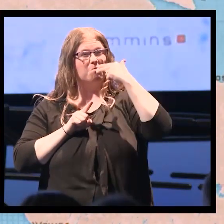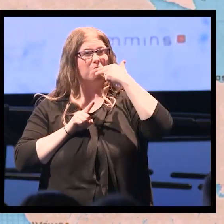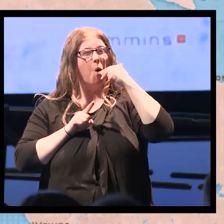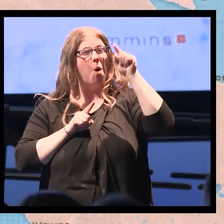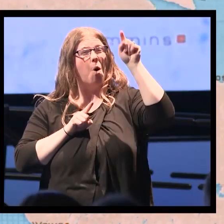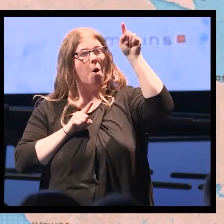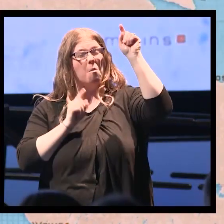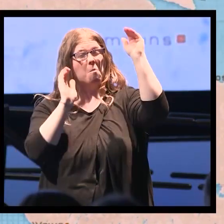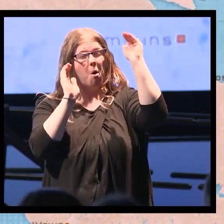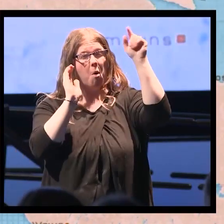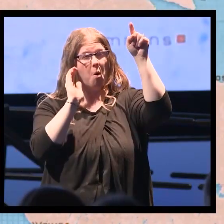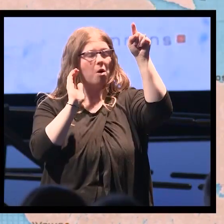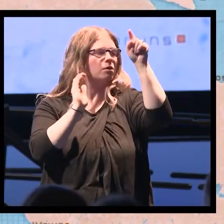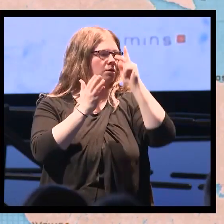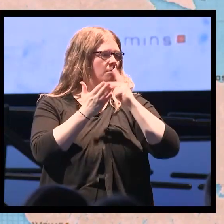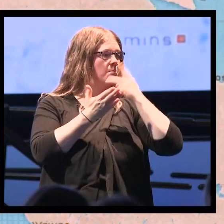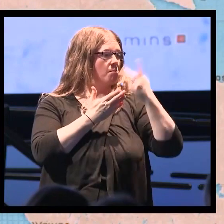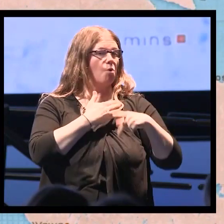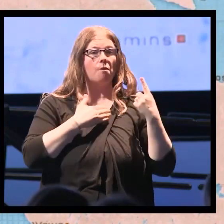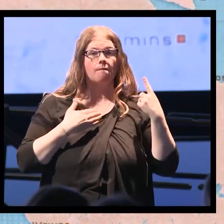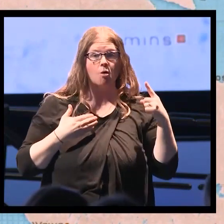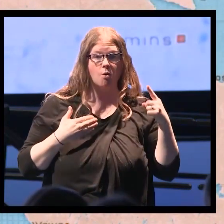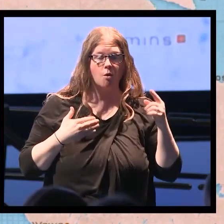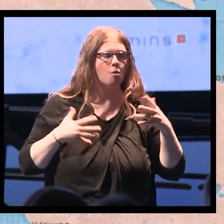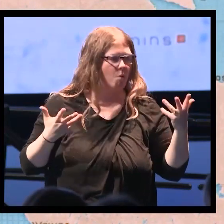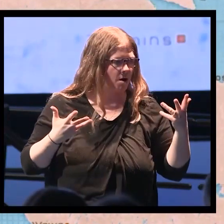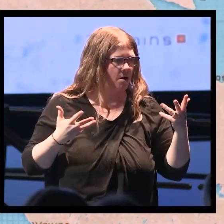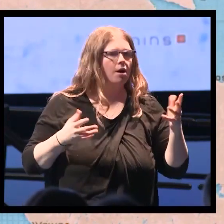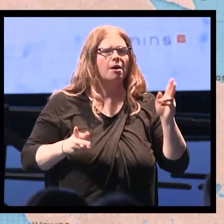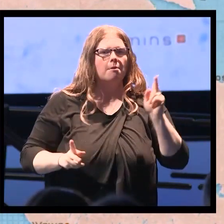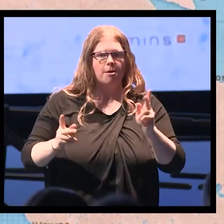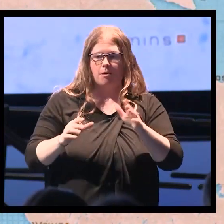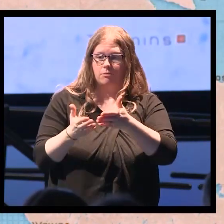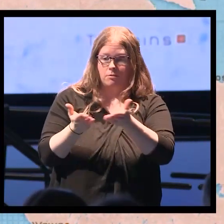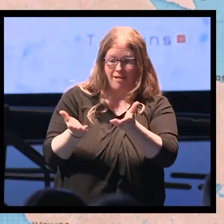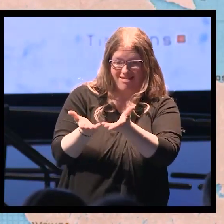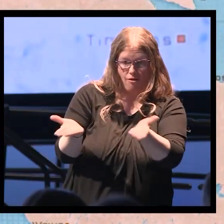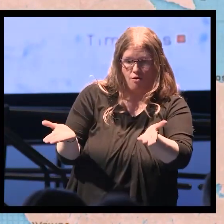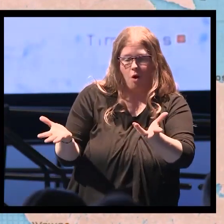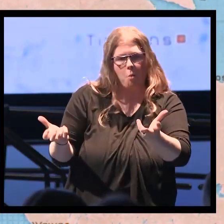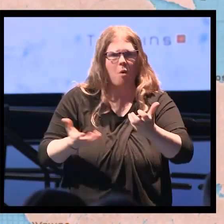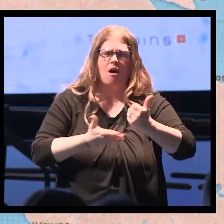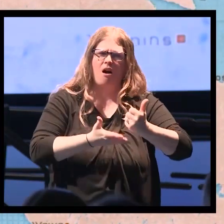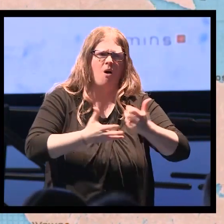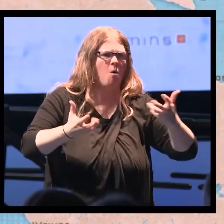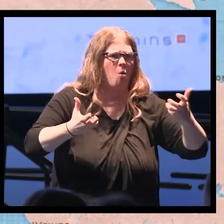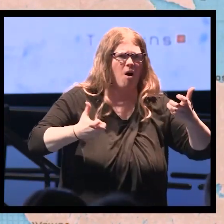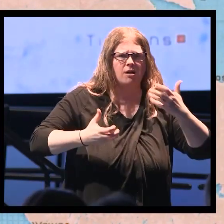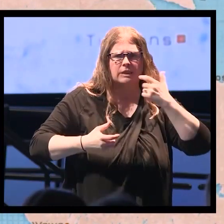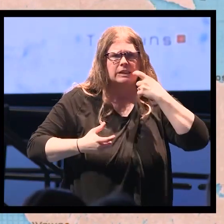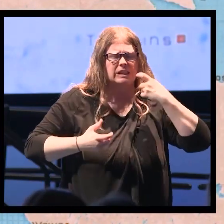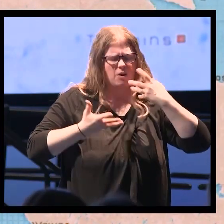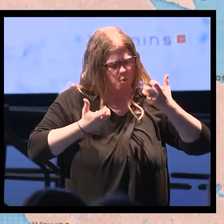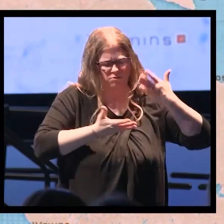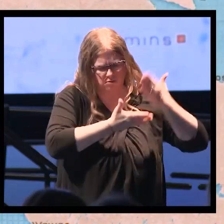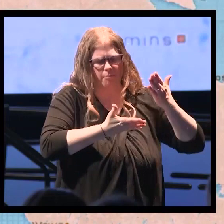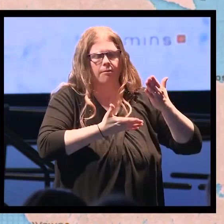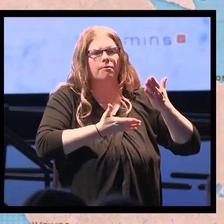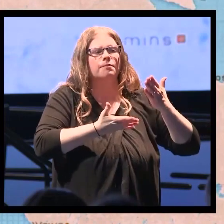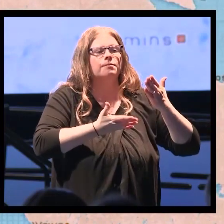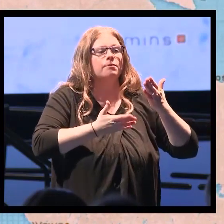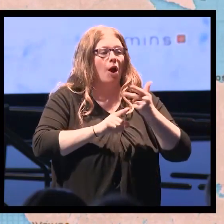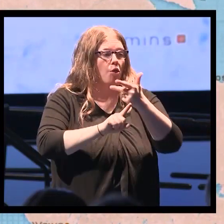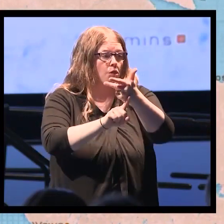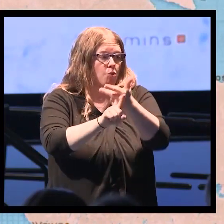And these programs were designed so that people identified that they wanted help with their addiction and up to three months in advance would